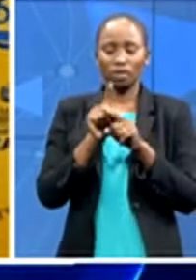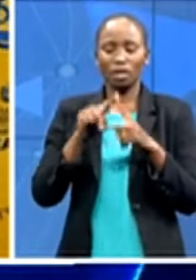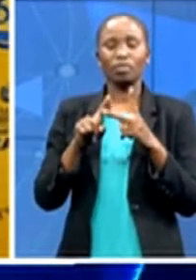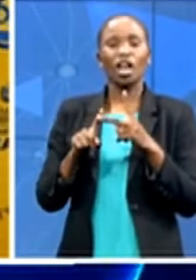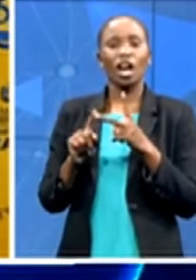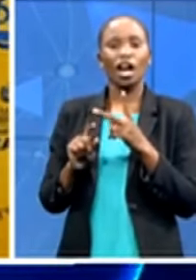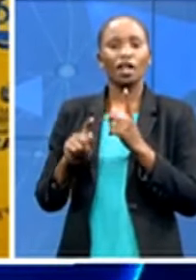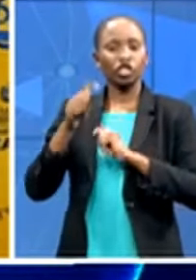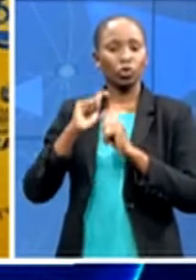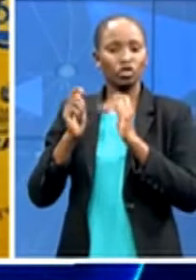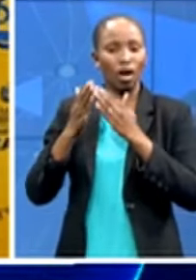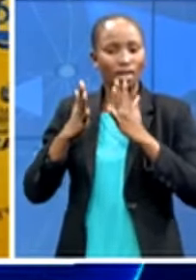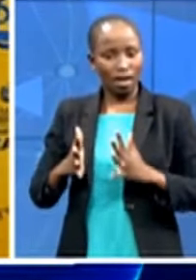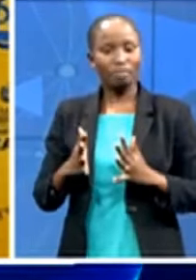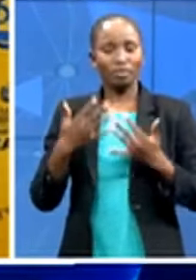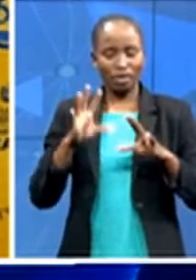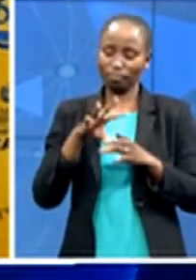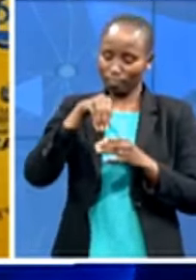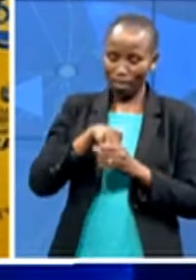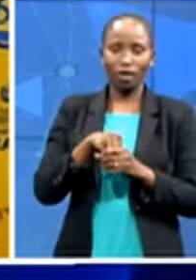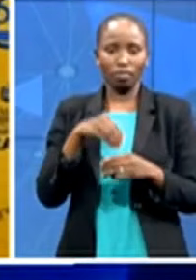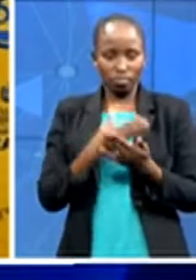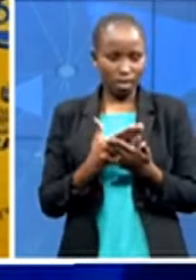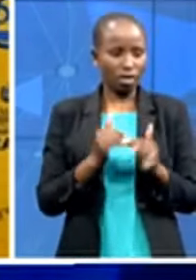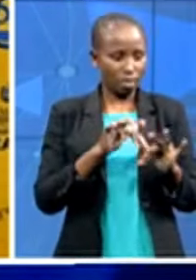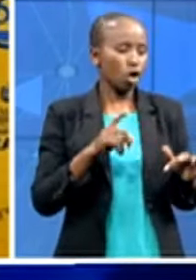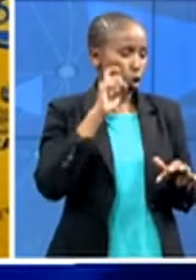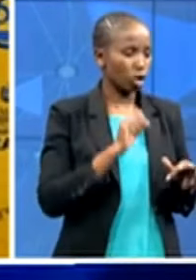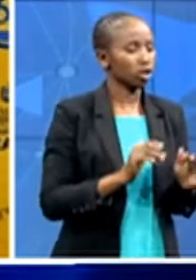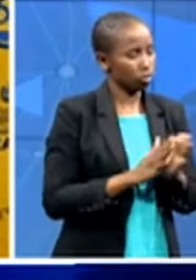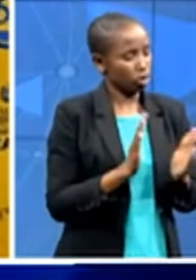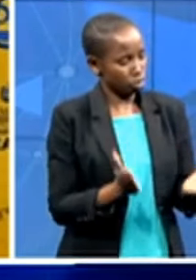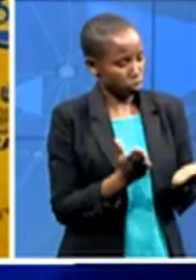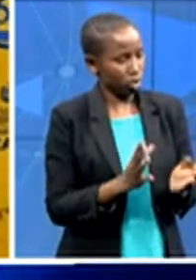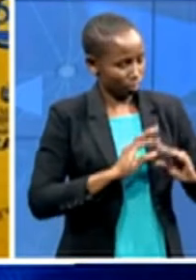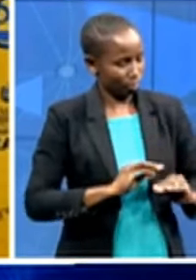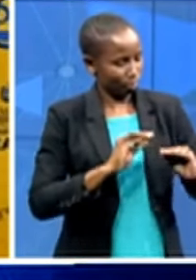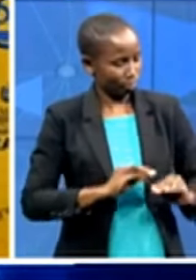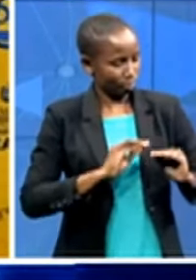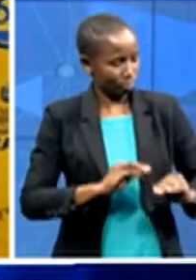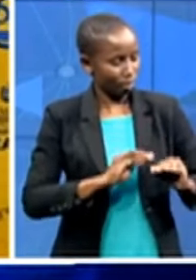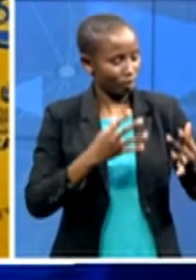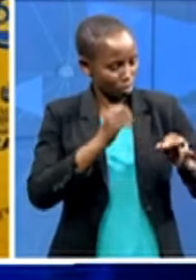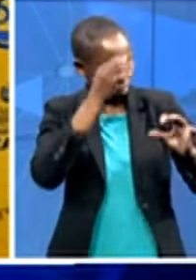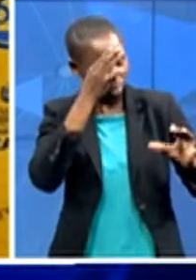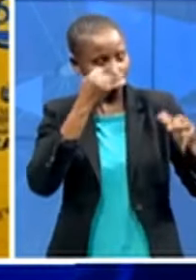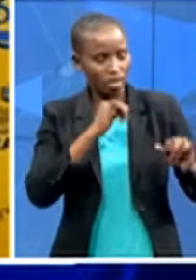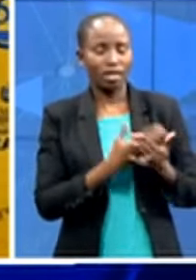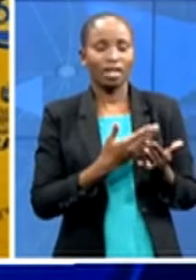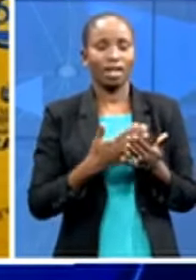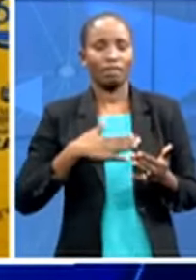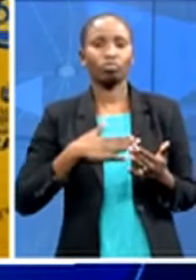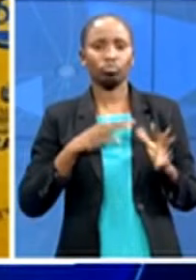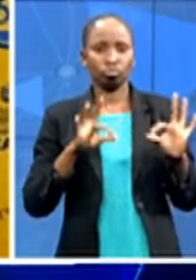to come in numbers and we also from the beginning says we're not going to depend on the sms because an elderly